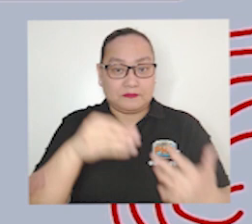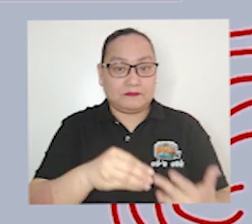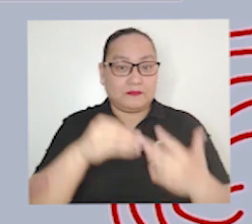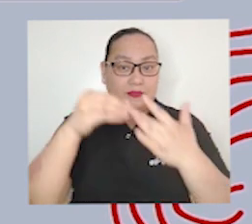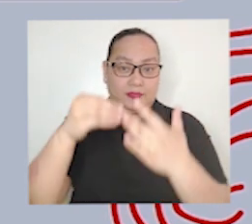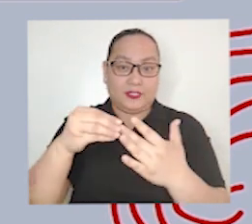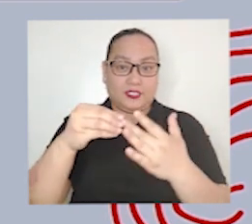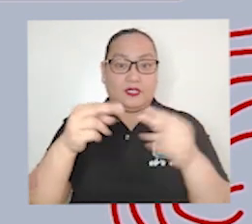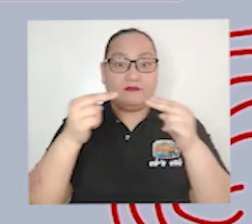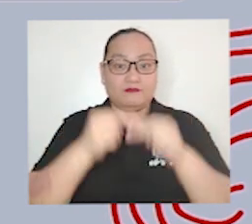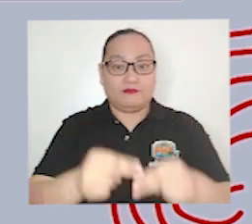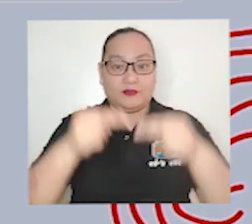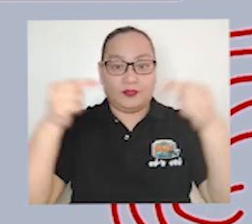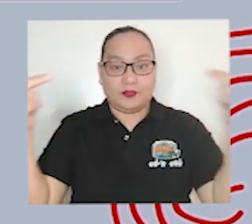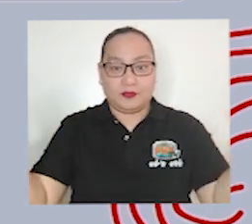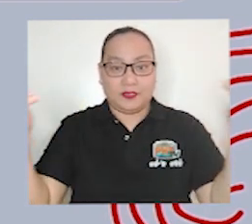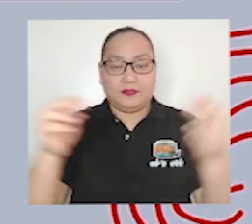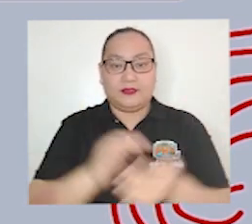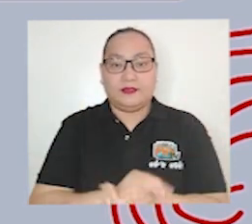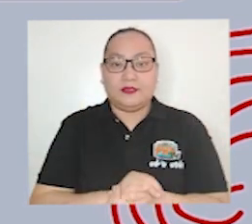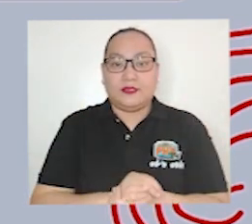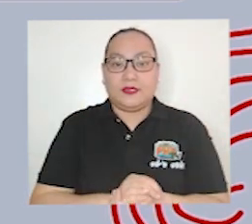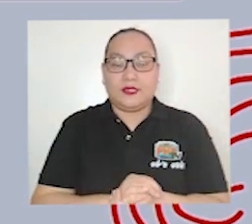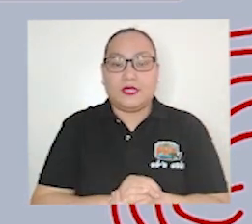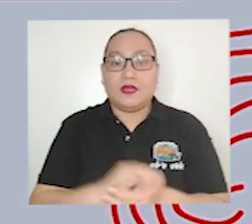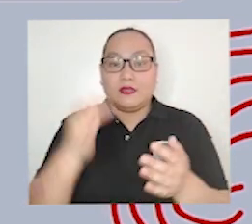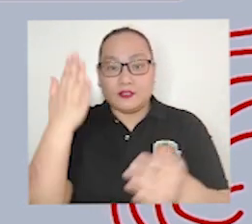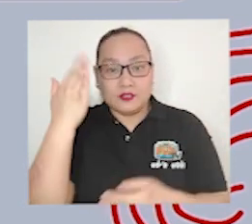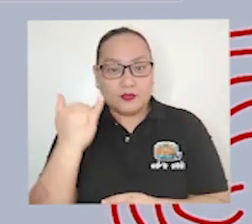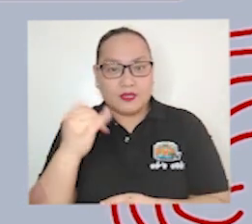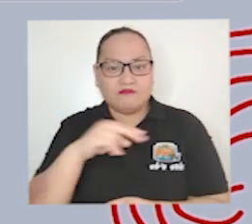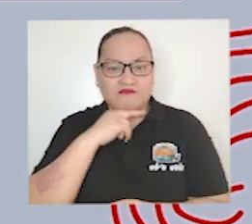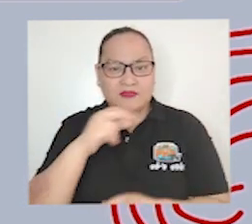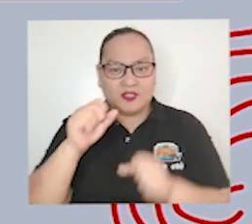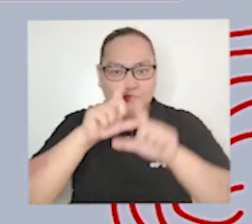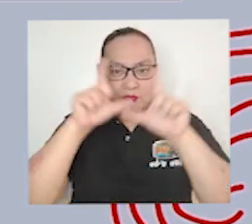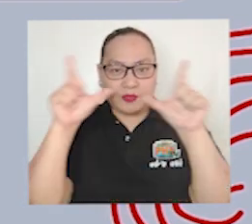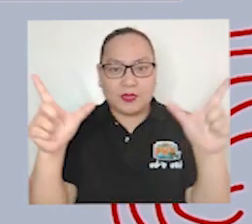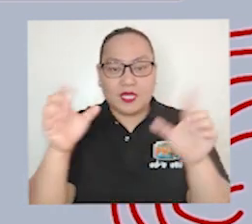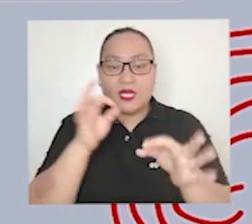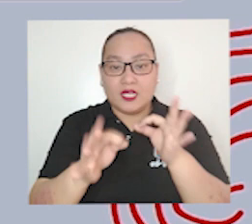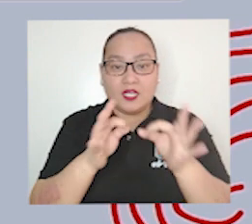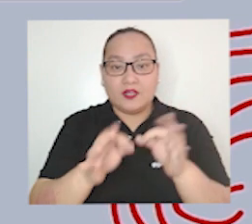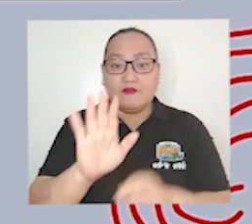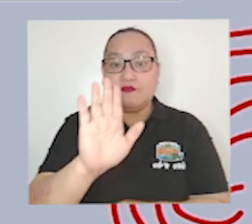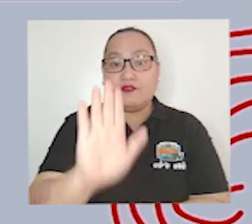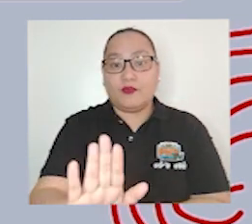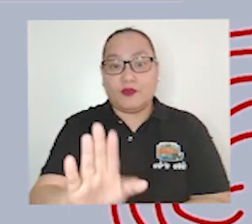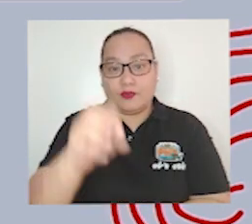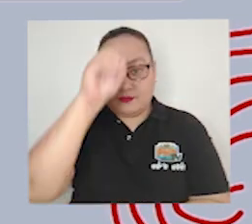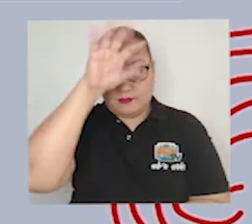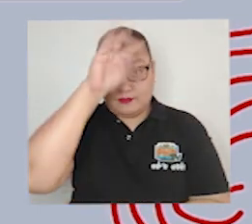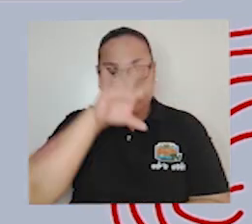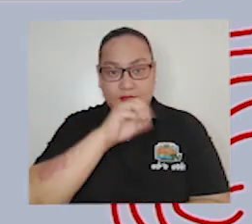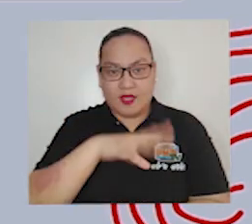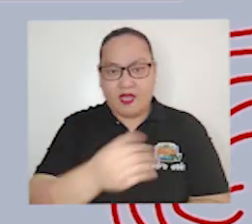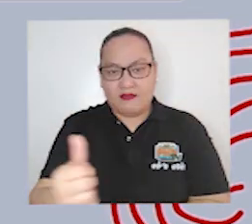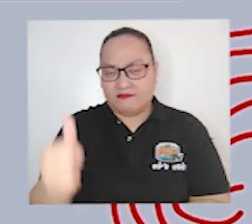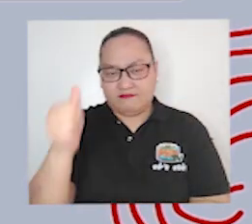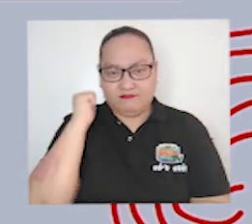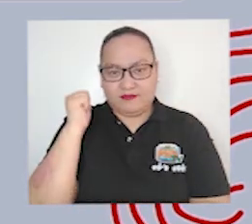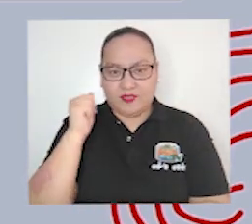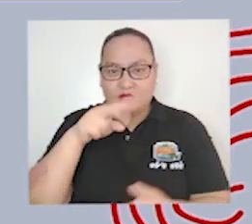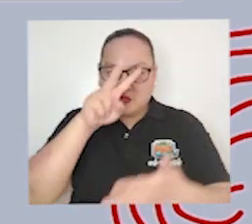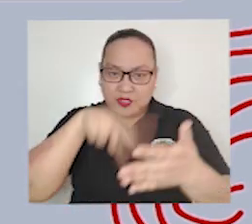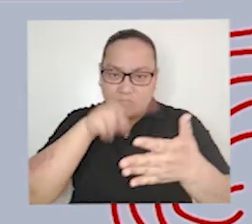newspapers That's why you shouldn't be surprised if your grandparents do not like to